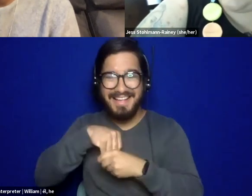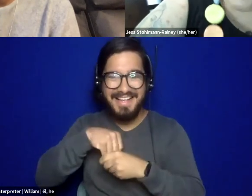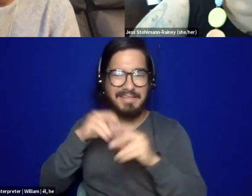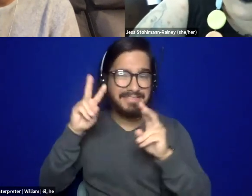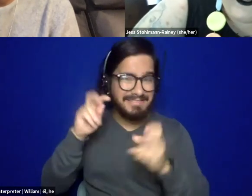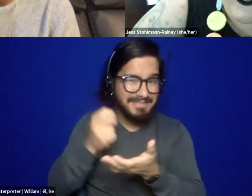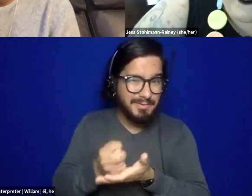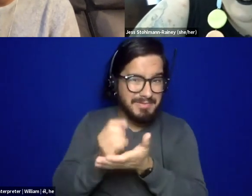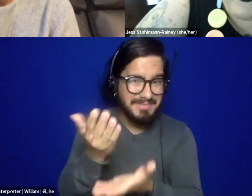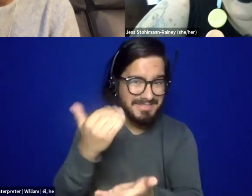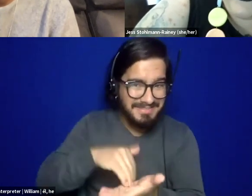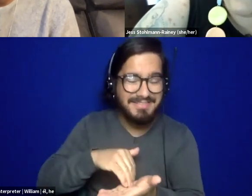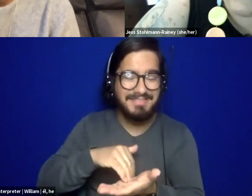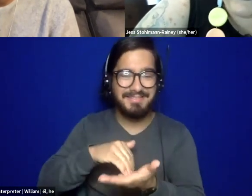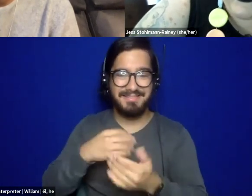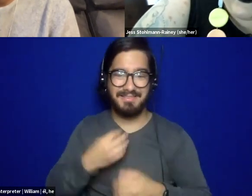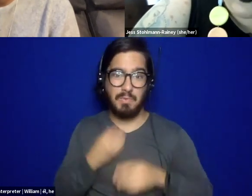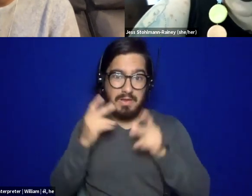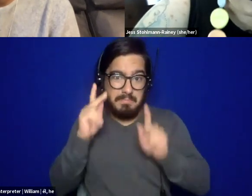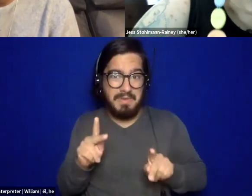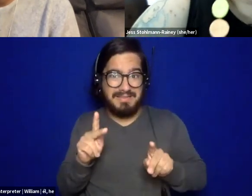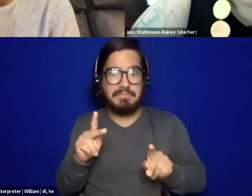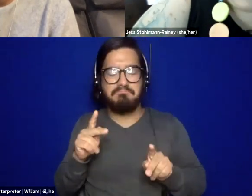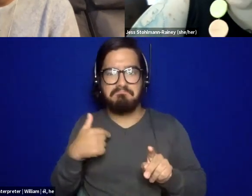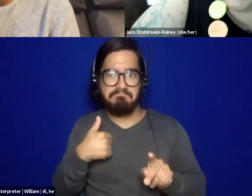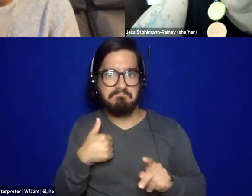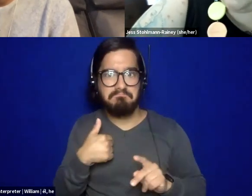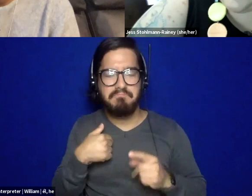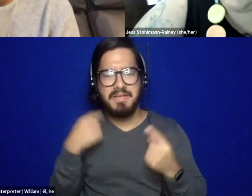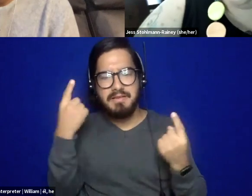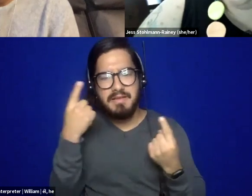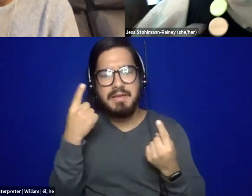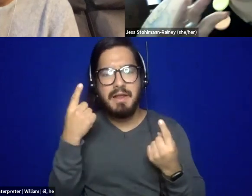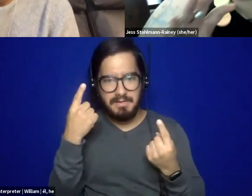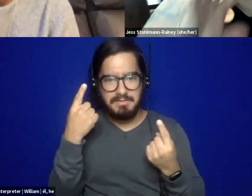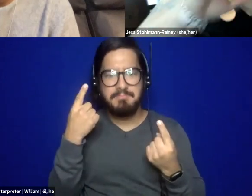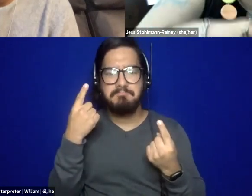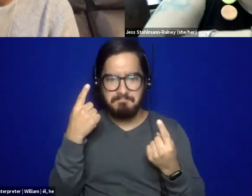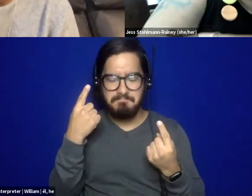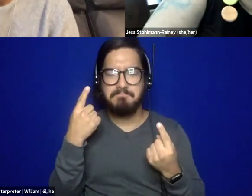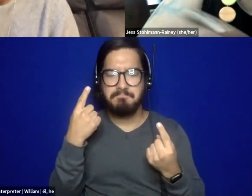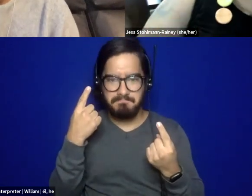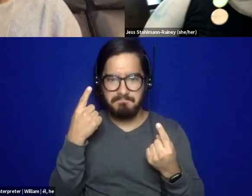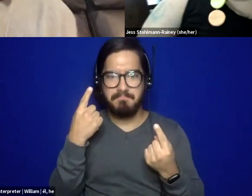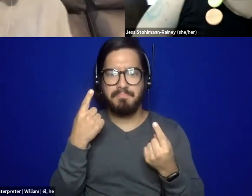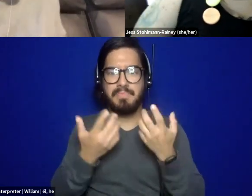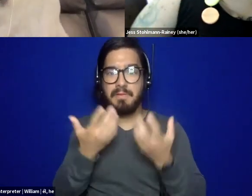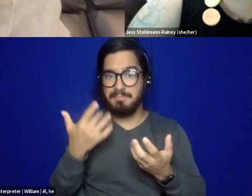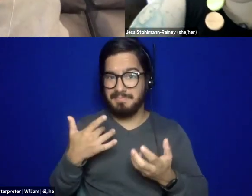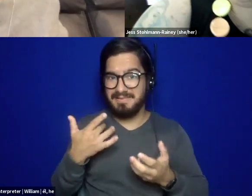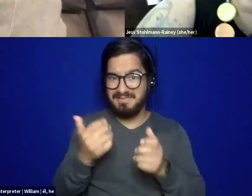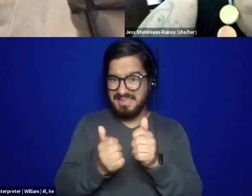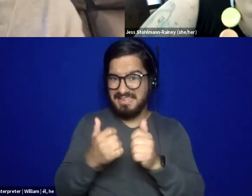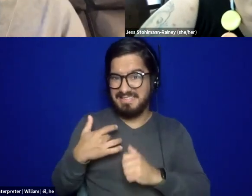As a white person, think my experiences primarily took place within mental health facilities, as